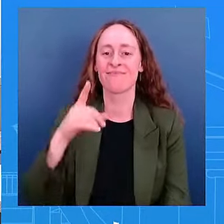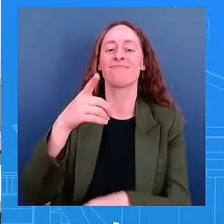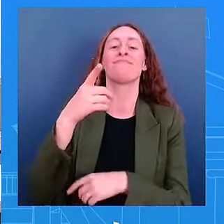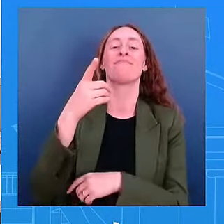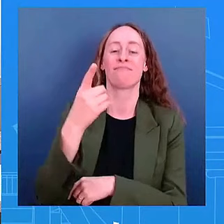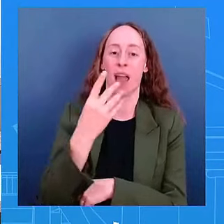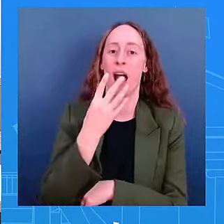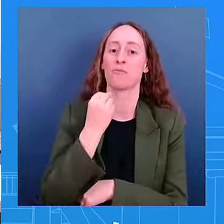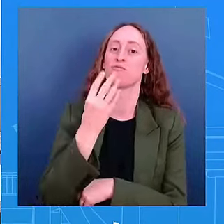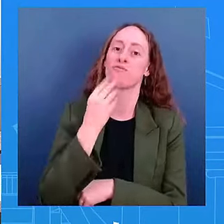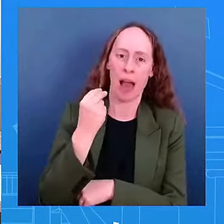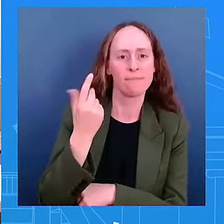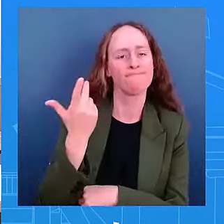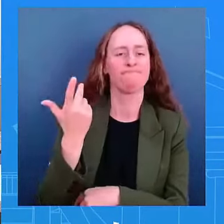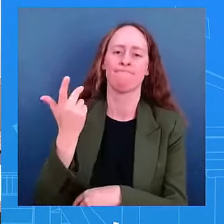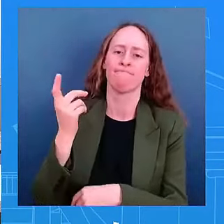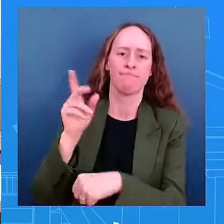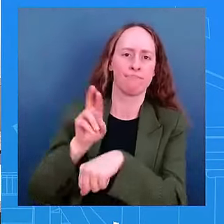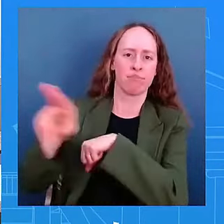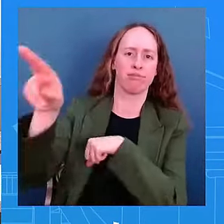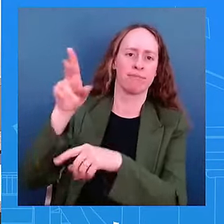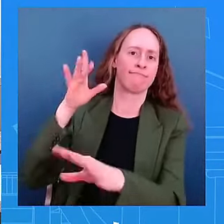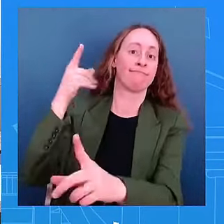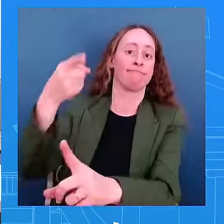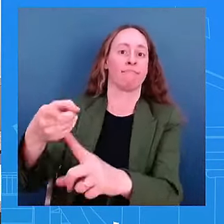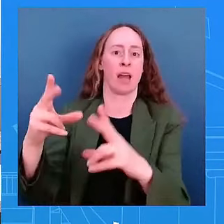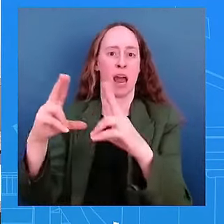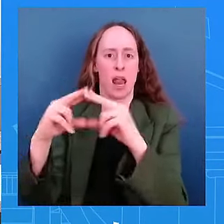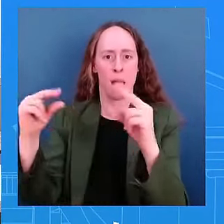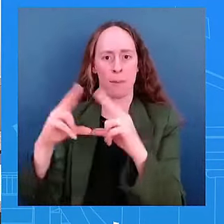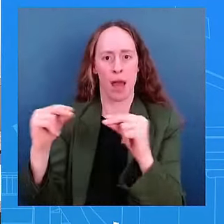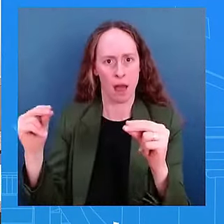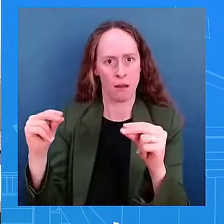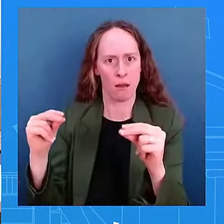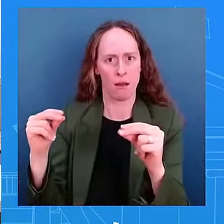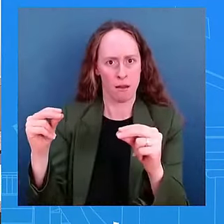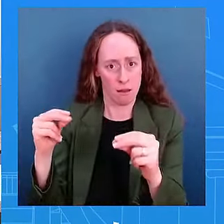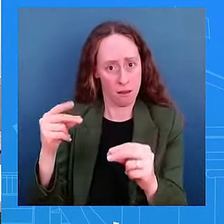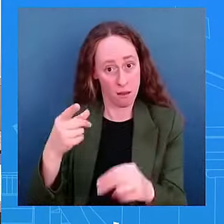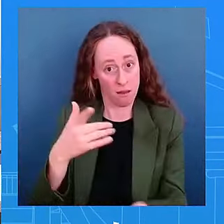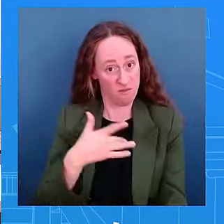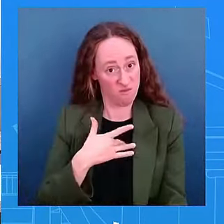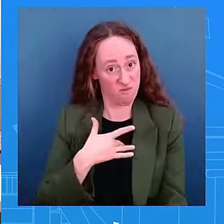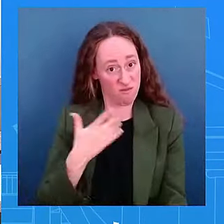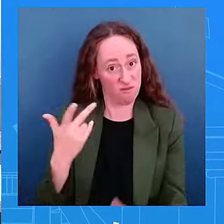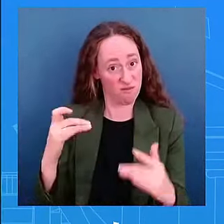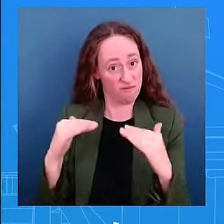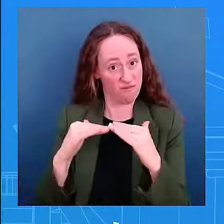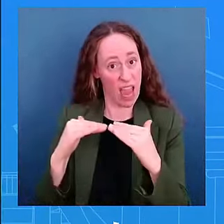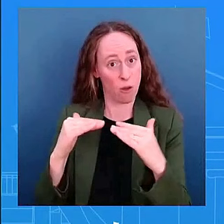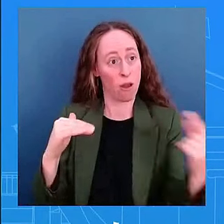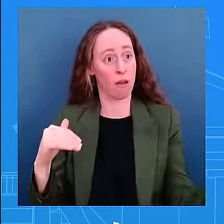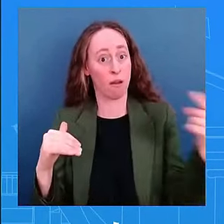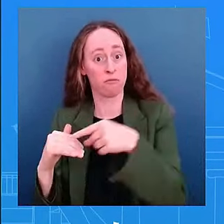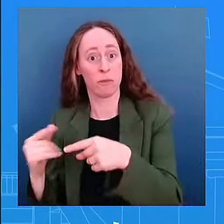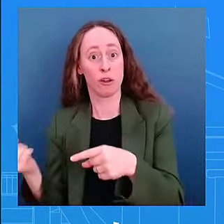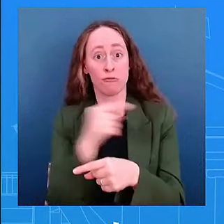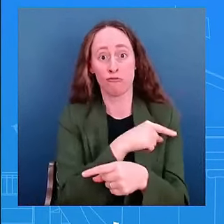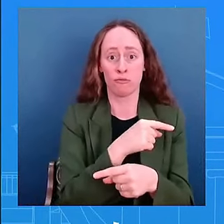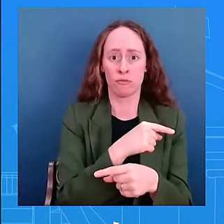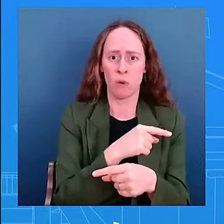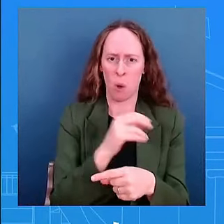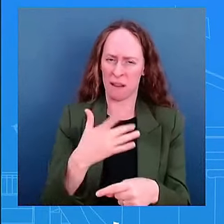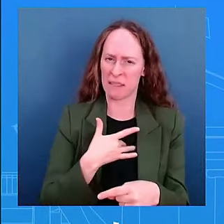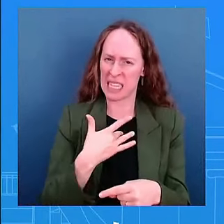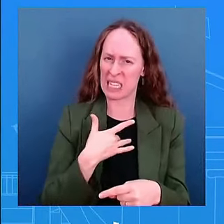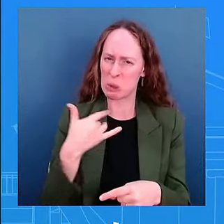as escalatory do you think they're an appropriate response to what we saw previously so uh obviously we are aware of the reports